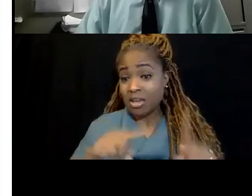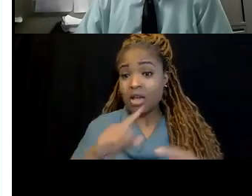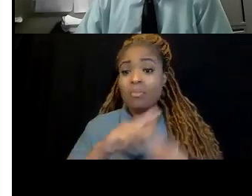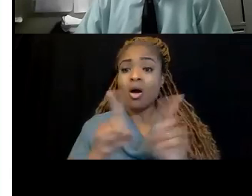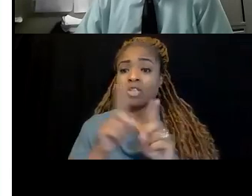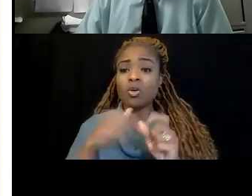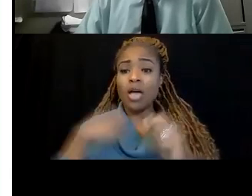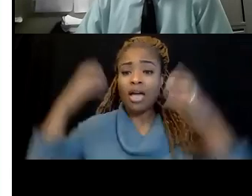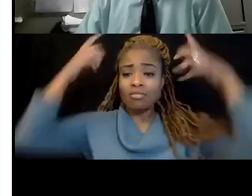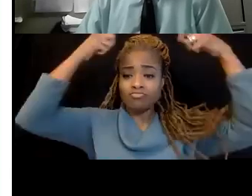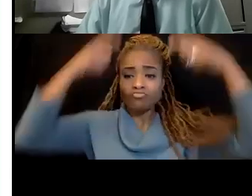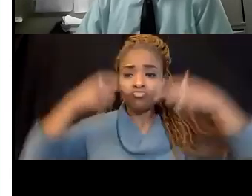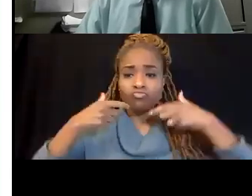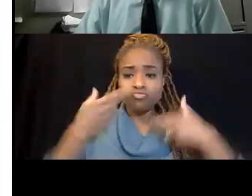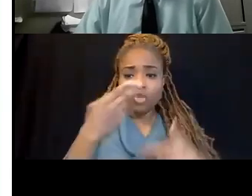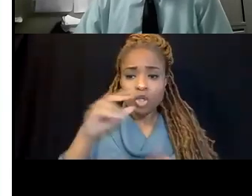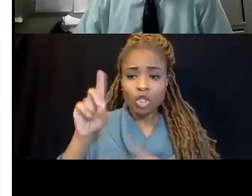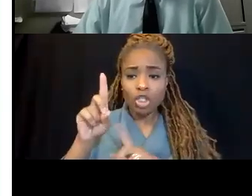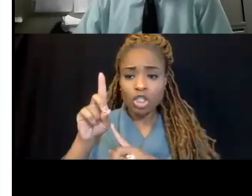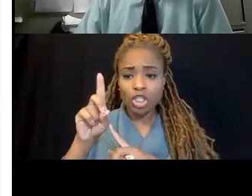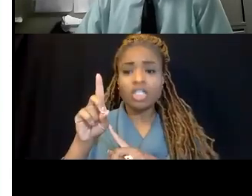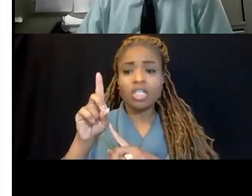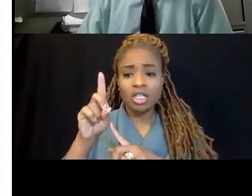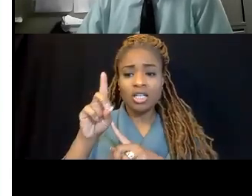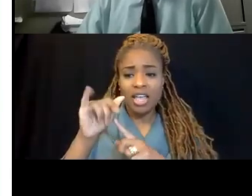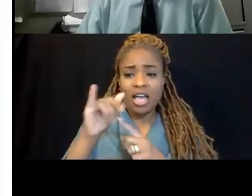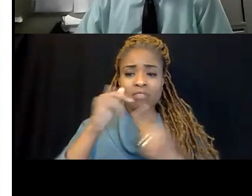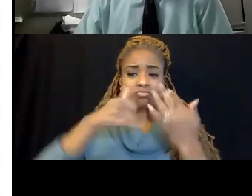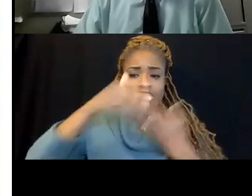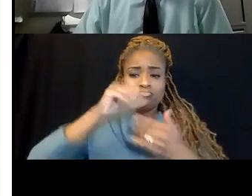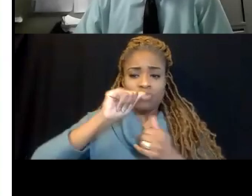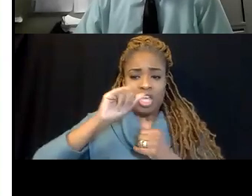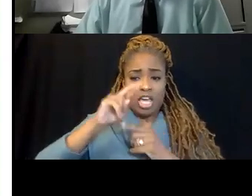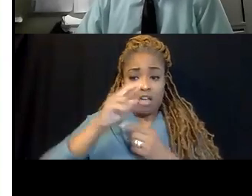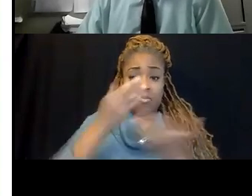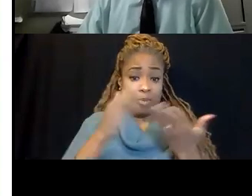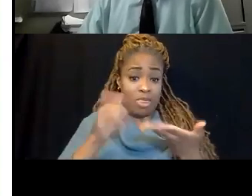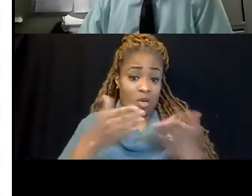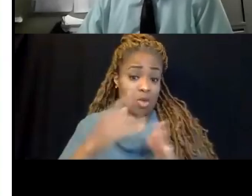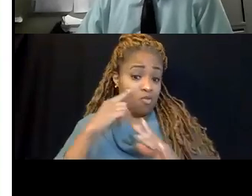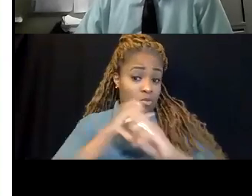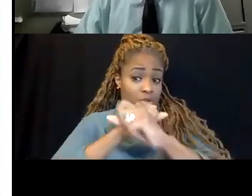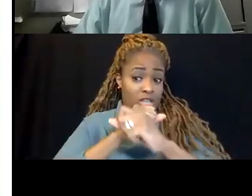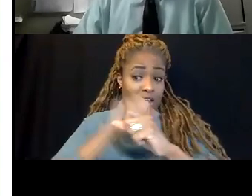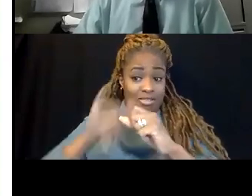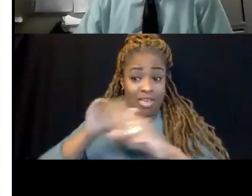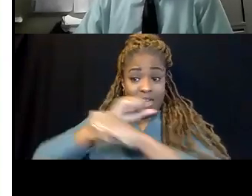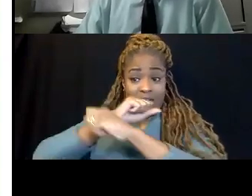provide, you know, air underneath the hood. That might be a way to protect that employee.